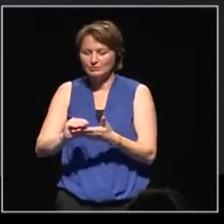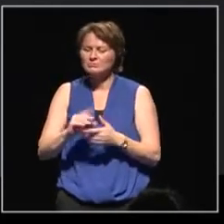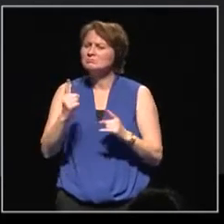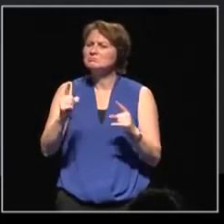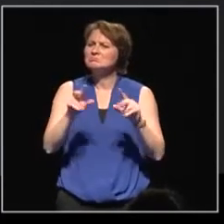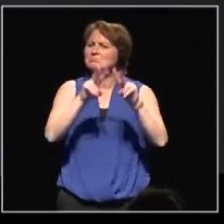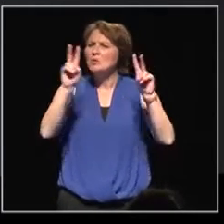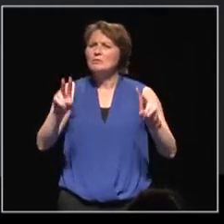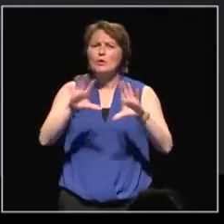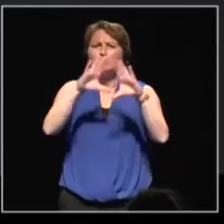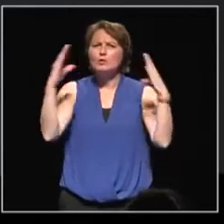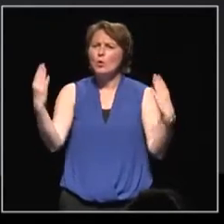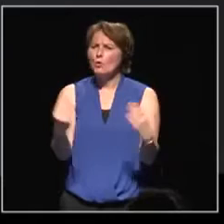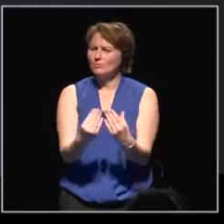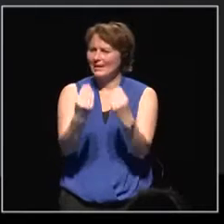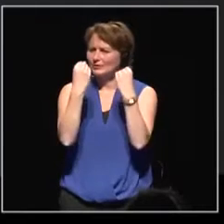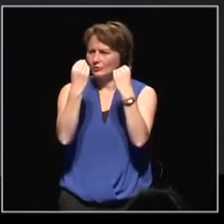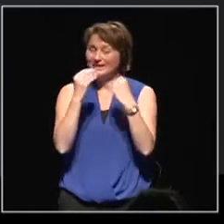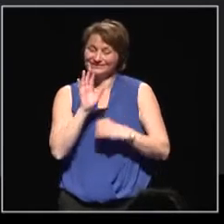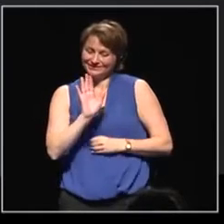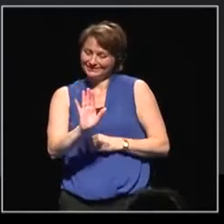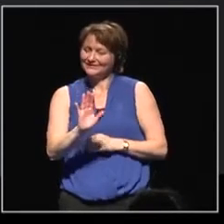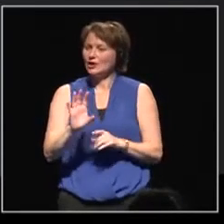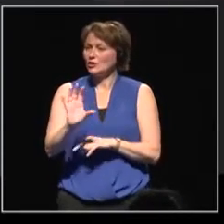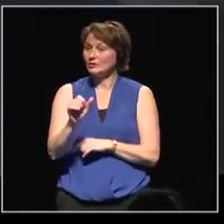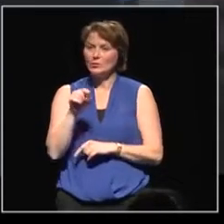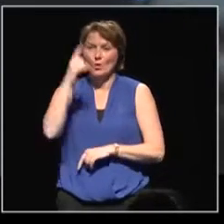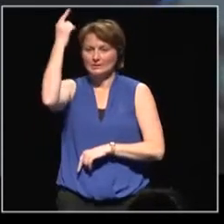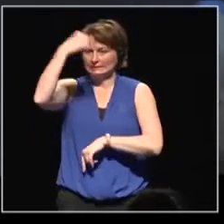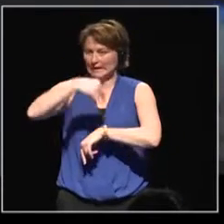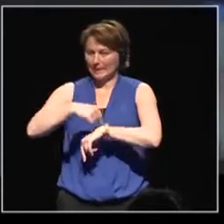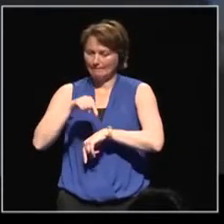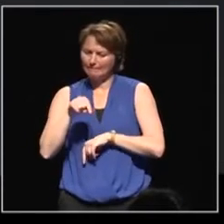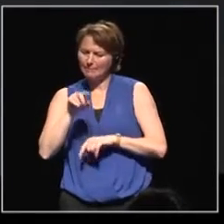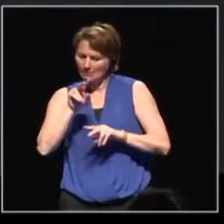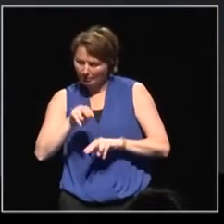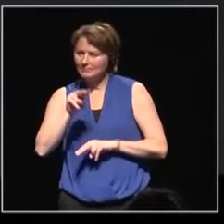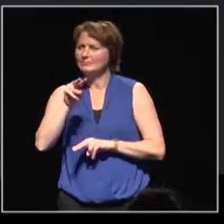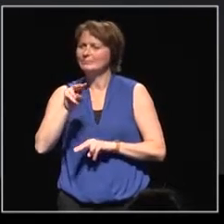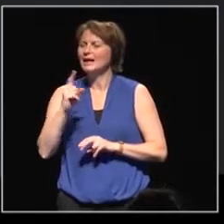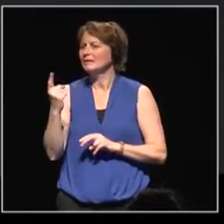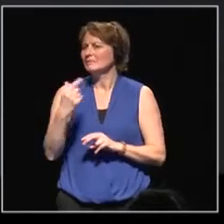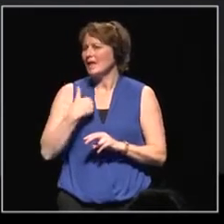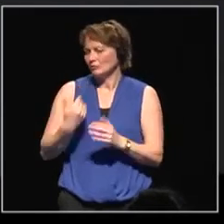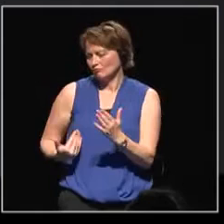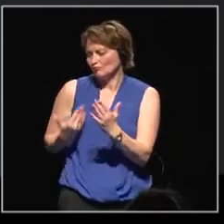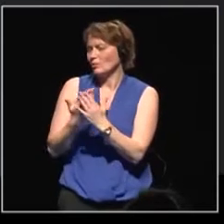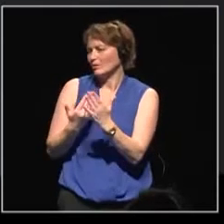education in the country at a given time and makes a number of practical recommendations.